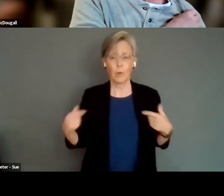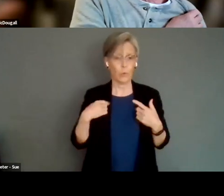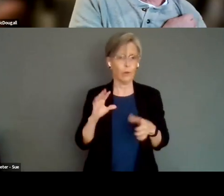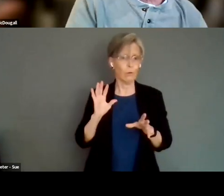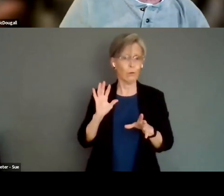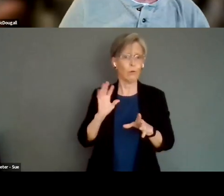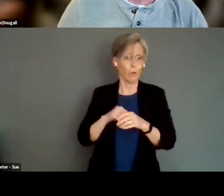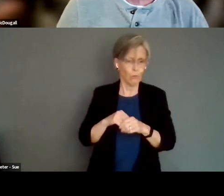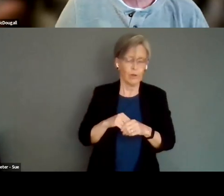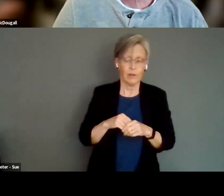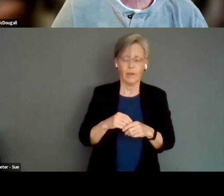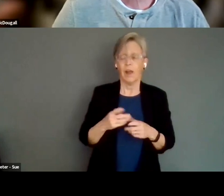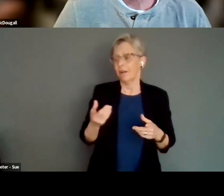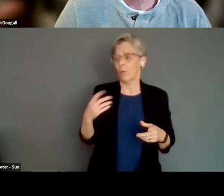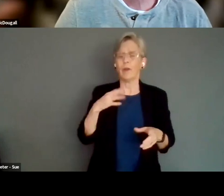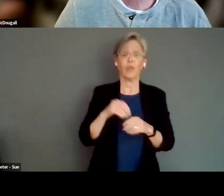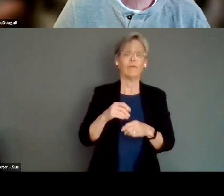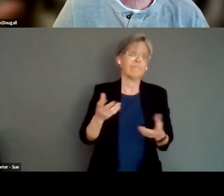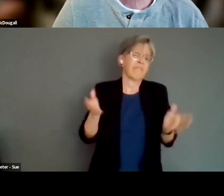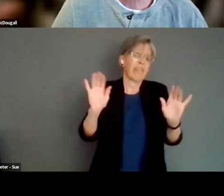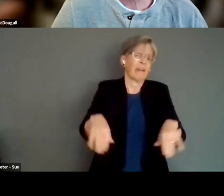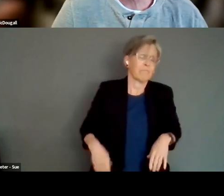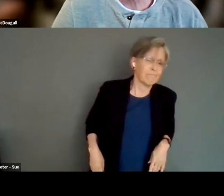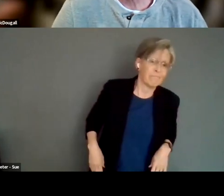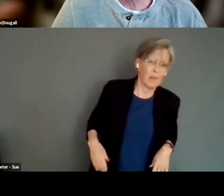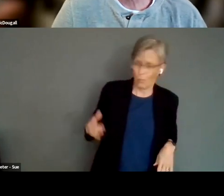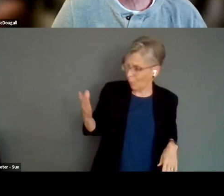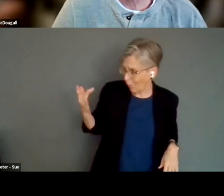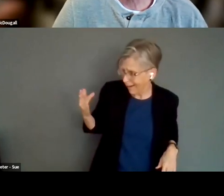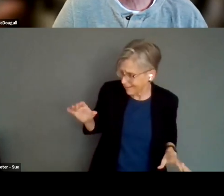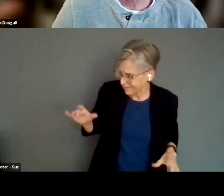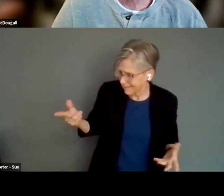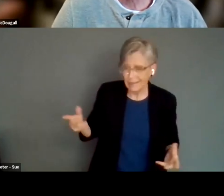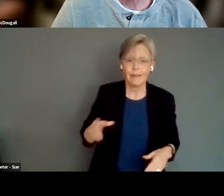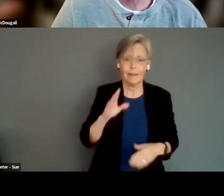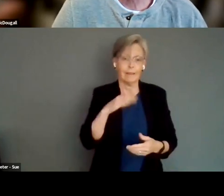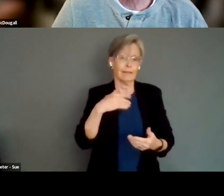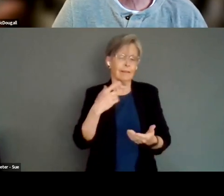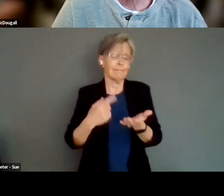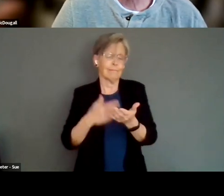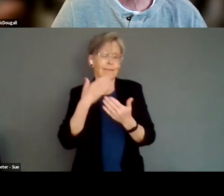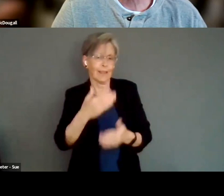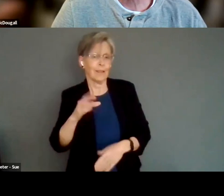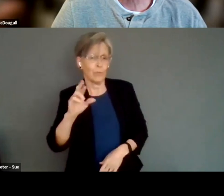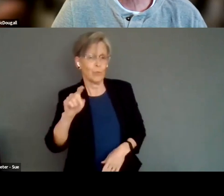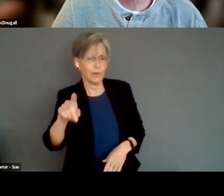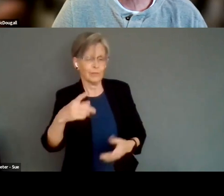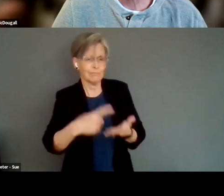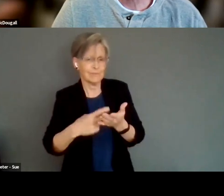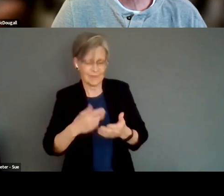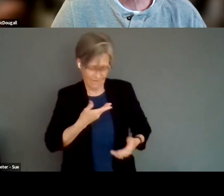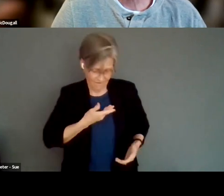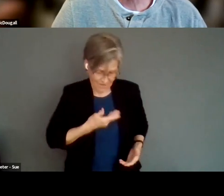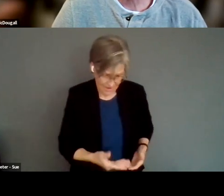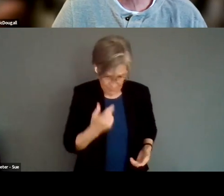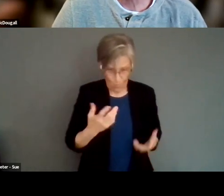just because, I mean, we're like, why are you doing this? So that's, that's, thank you, Brad, for reflecting on that. Cause that's what we want is invite us because